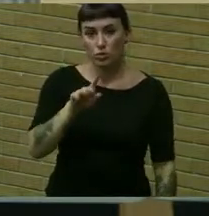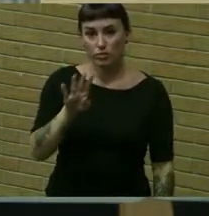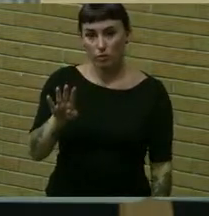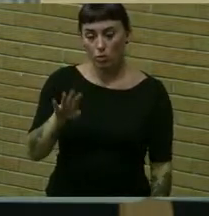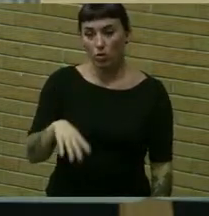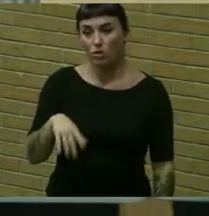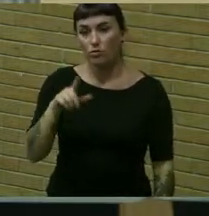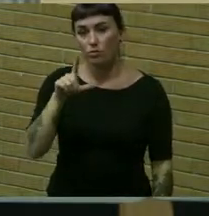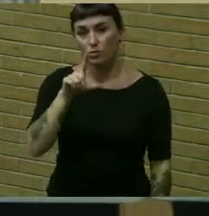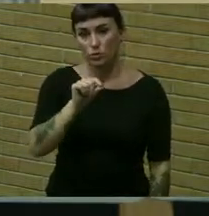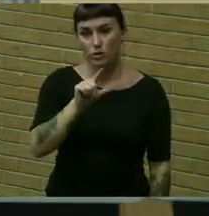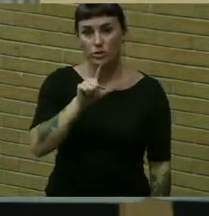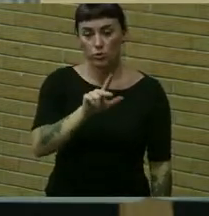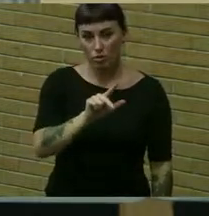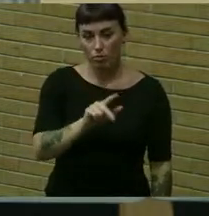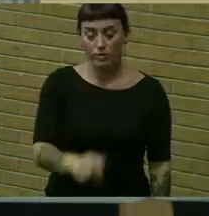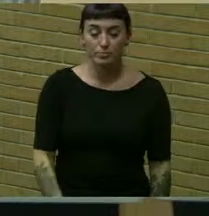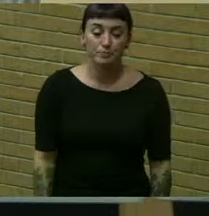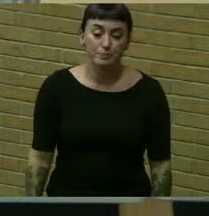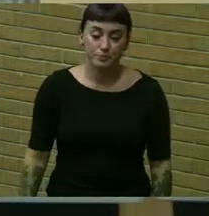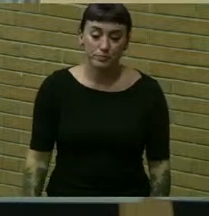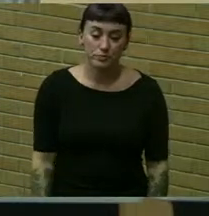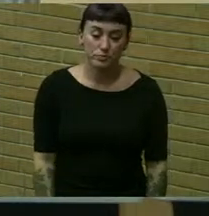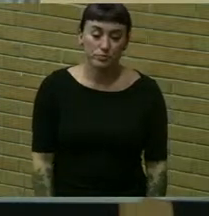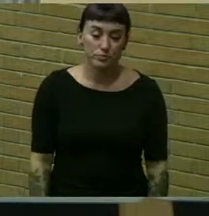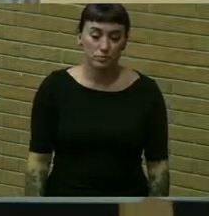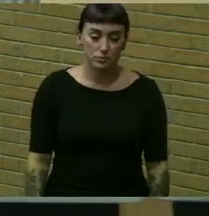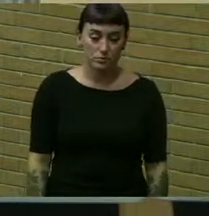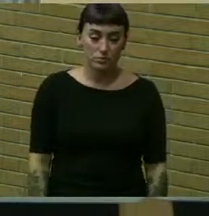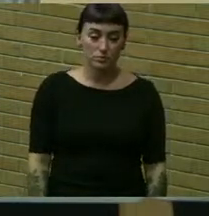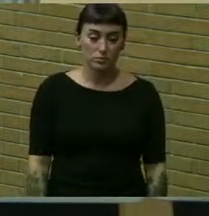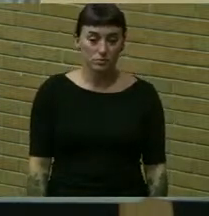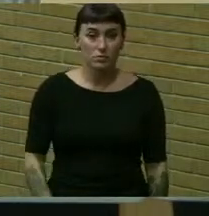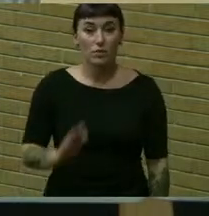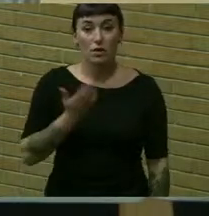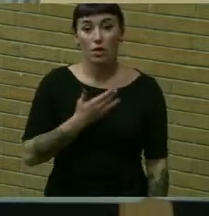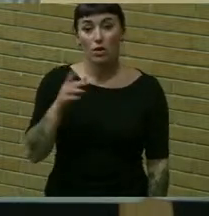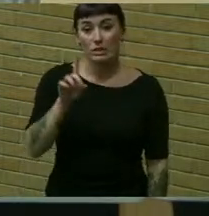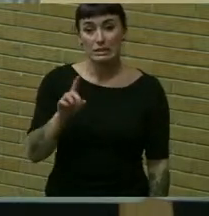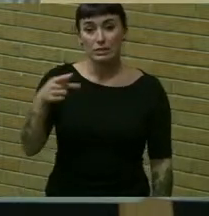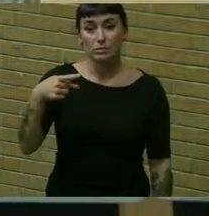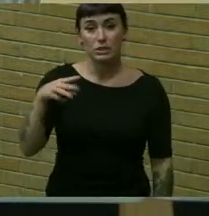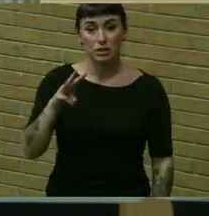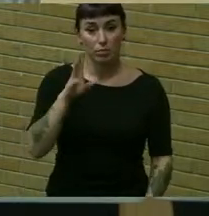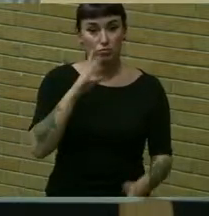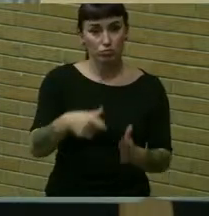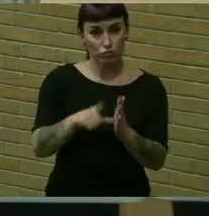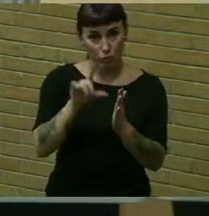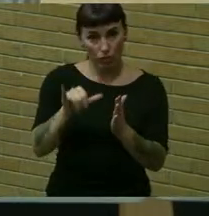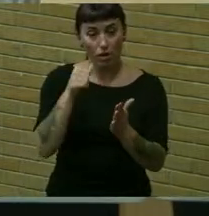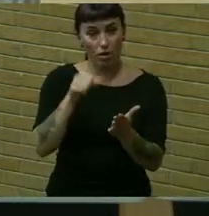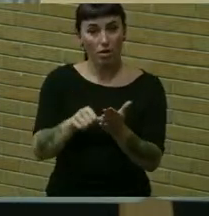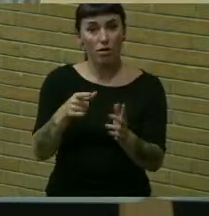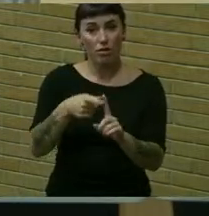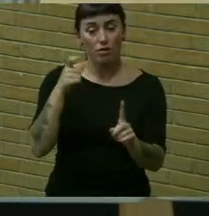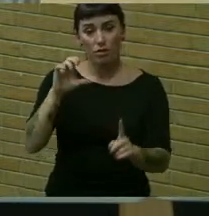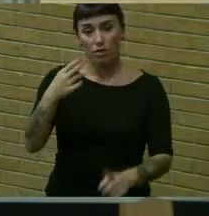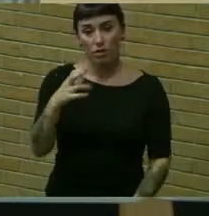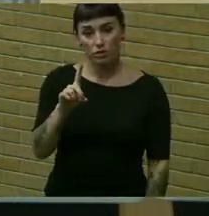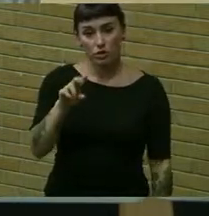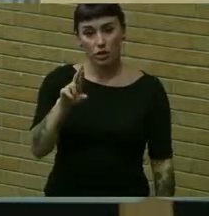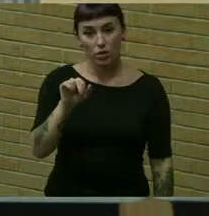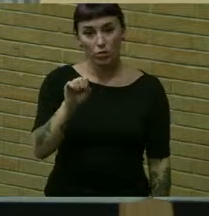2023 um our dpw has reviewed that you have the letter from chad